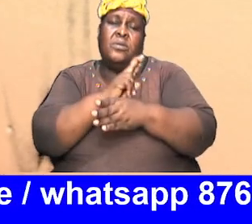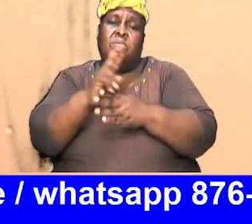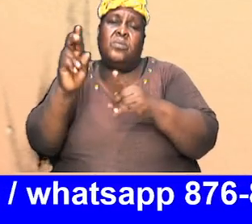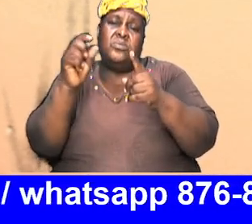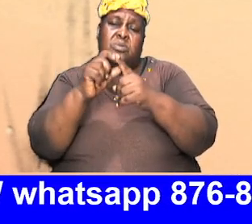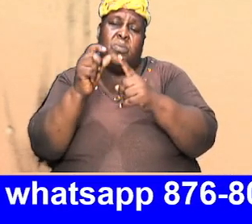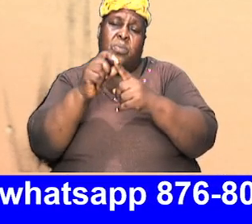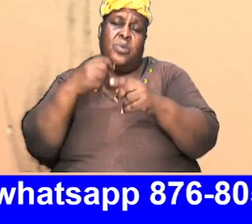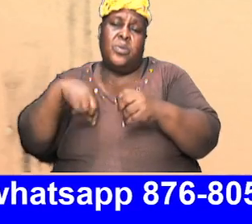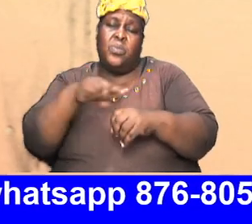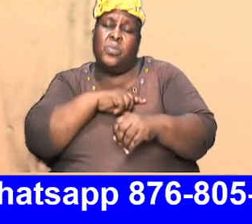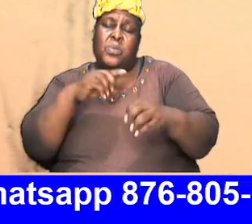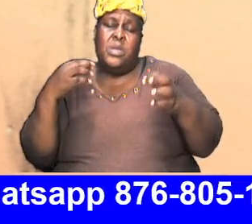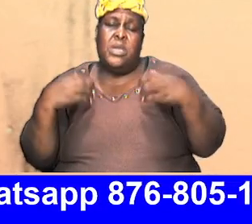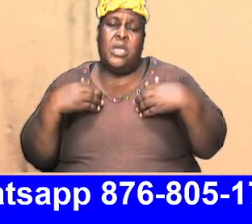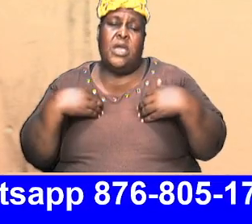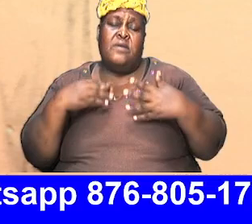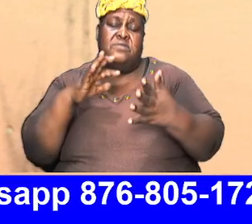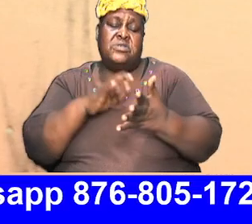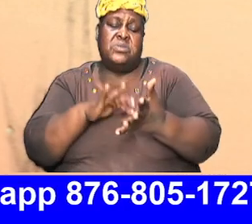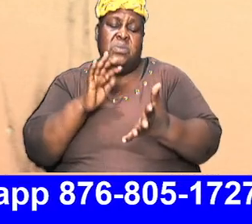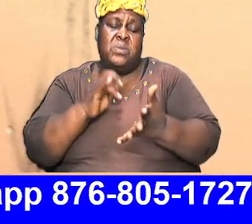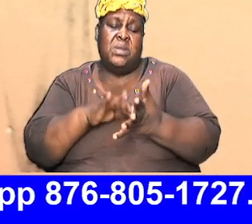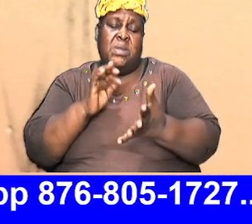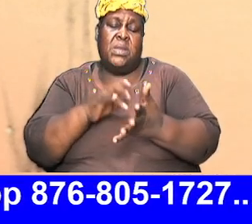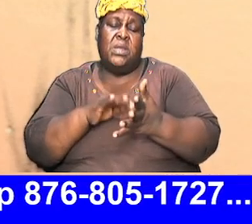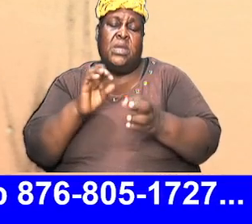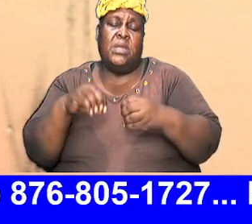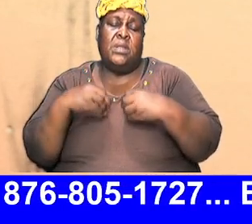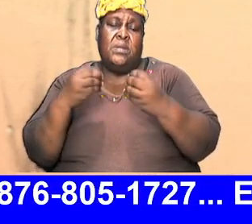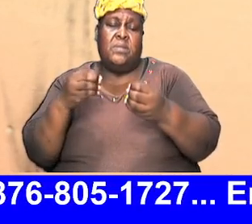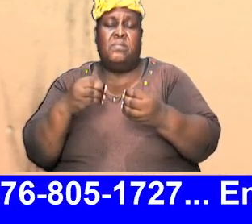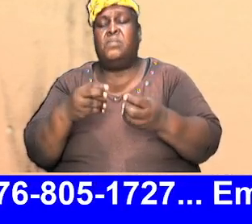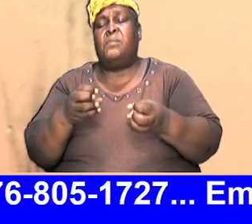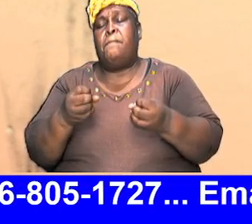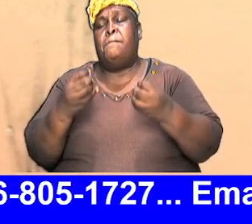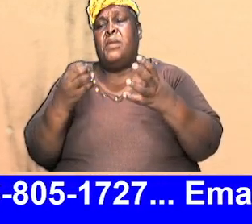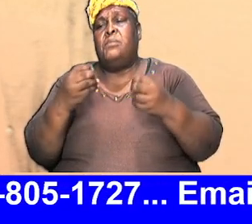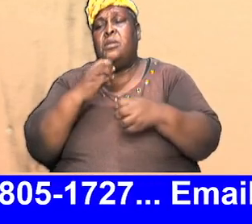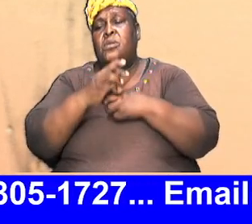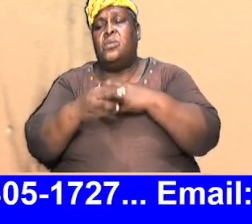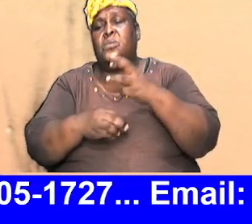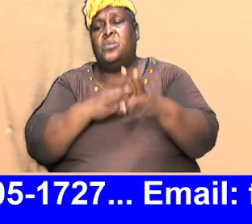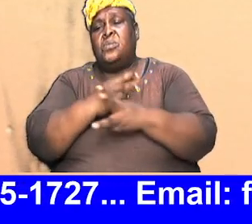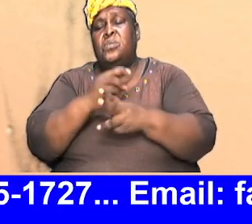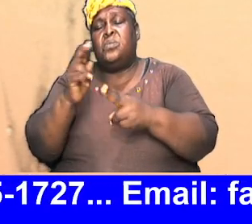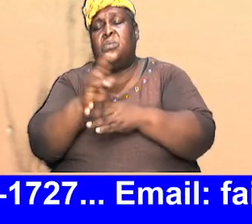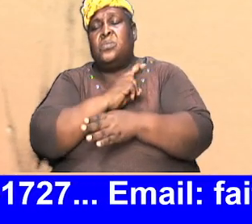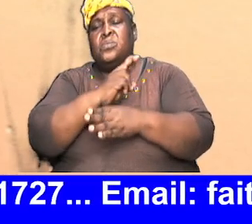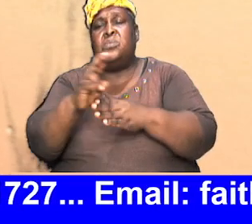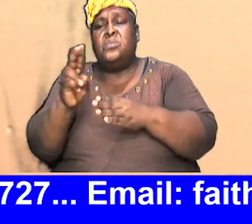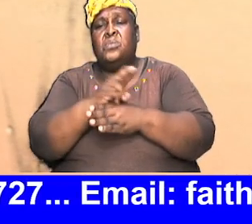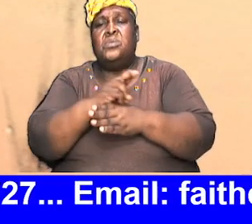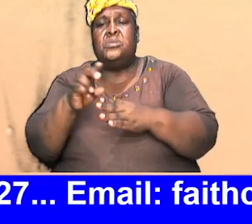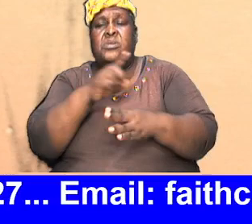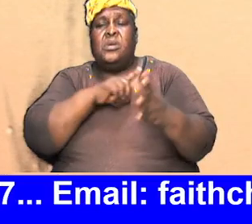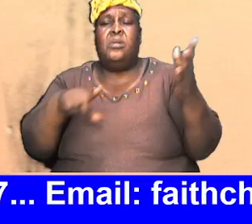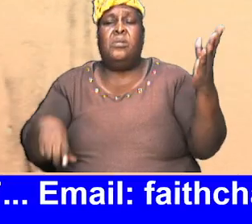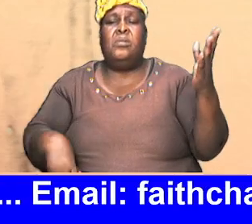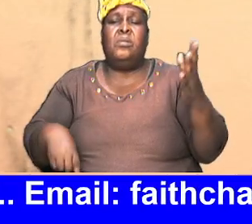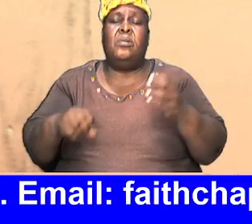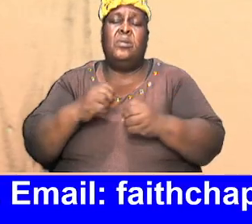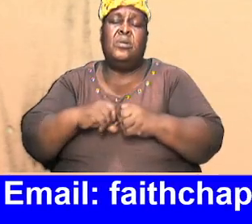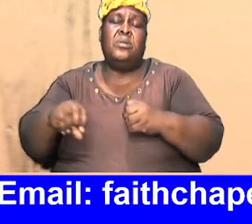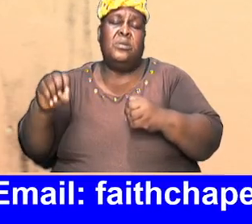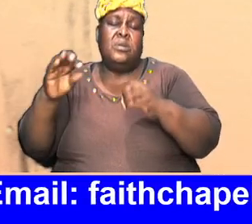words that we have been presenting over these last couple of weeks use it Lord to illuminate